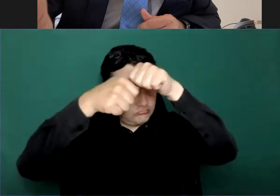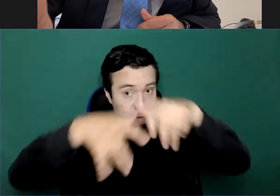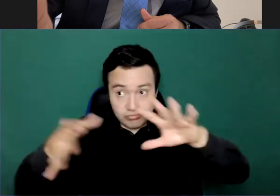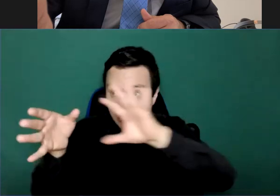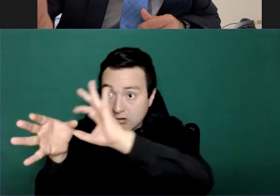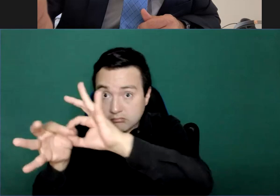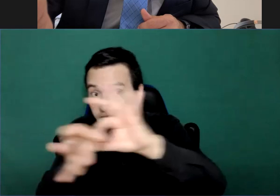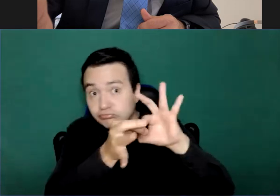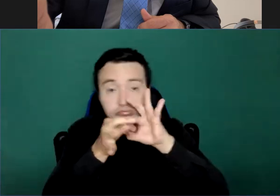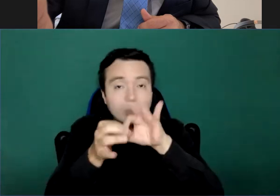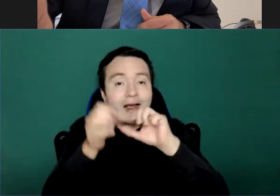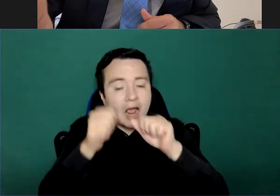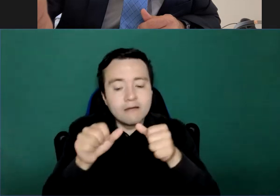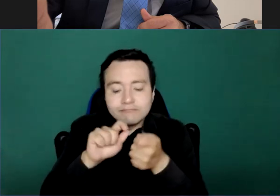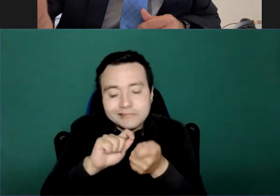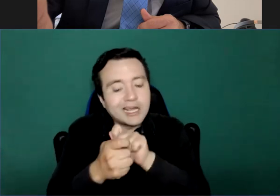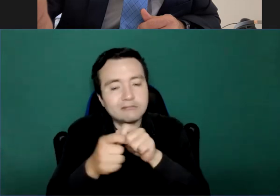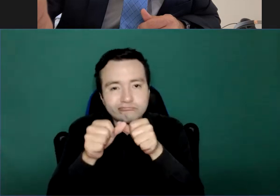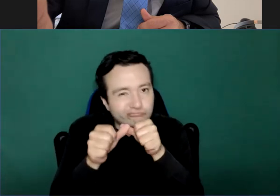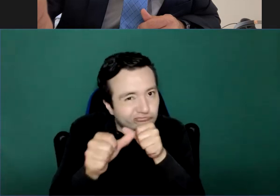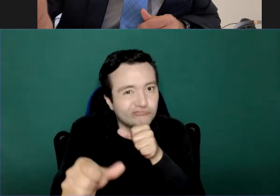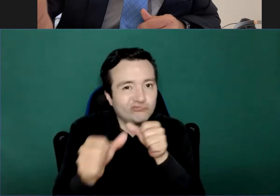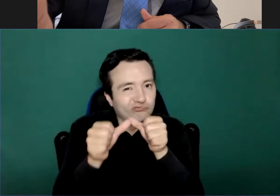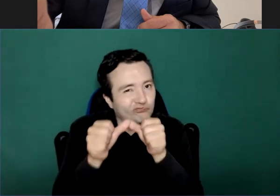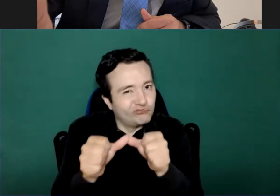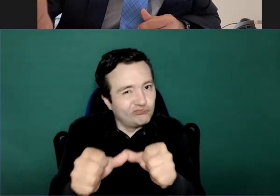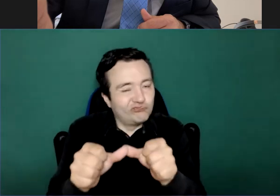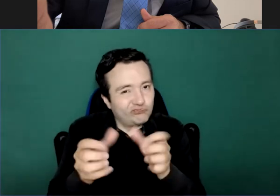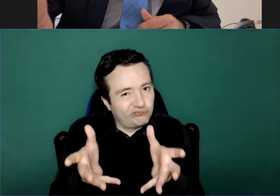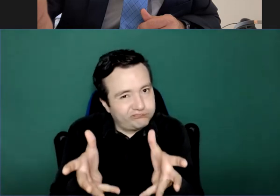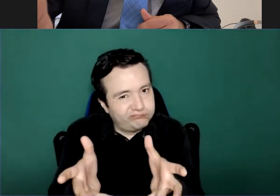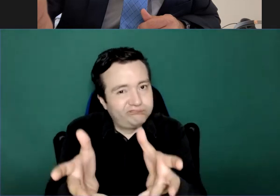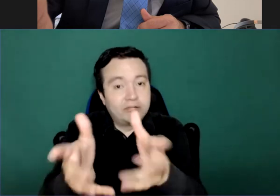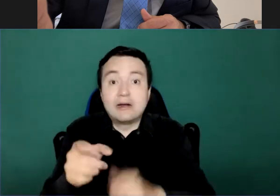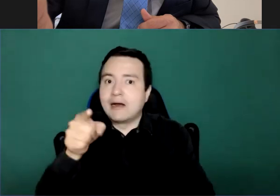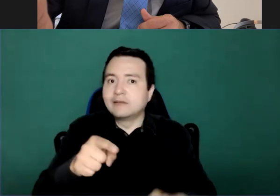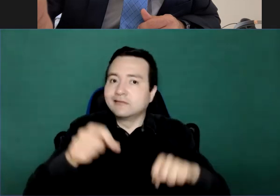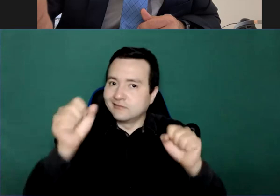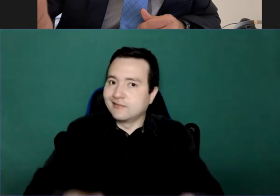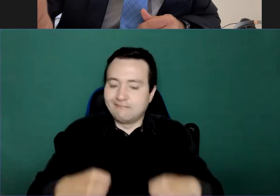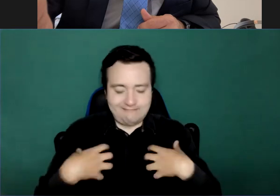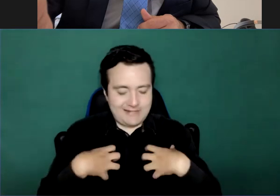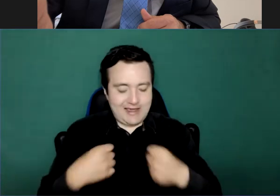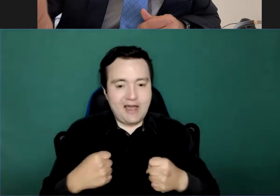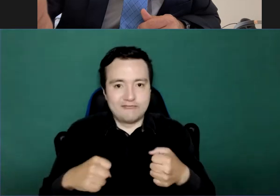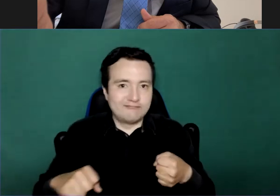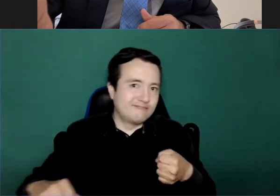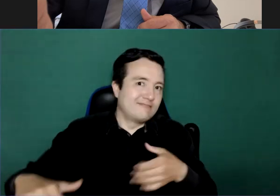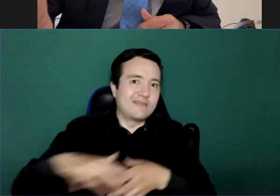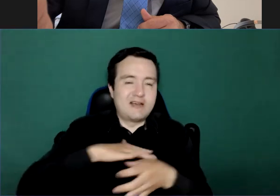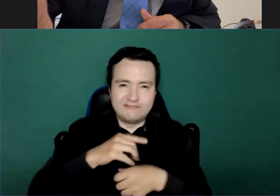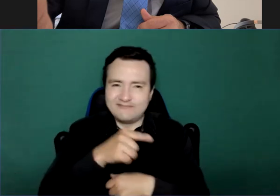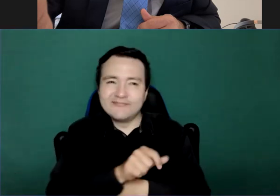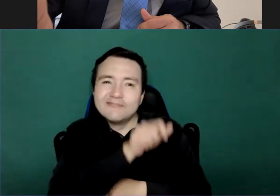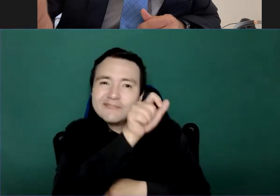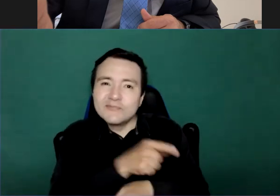health coverage, and we heard this from the presenter from Panama, and we must commit to this ideal. COVID has highlighted the importance